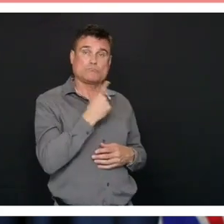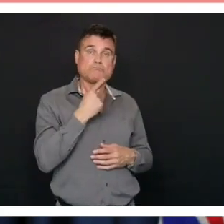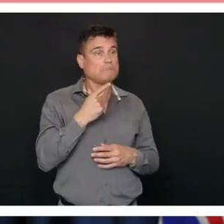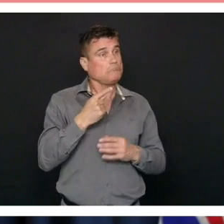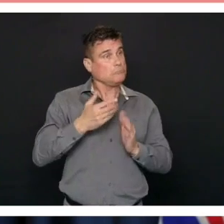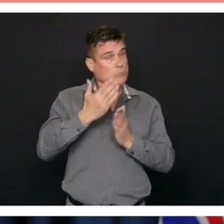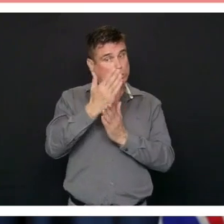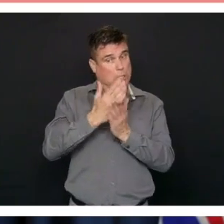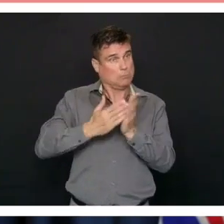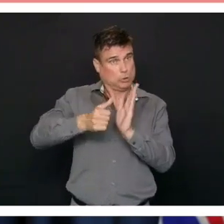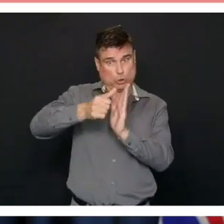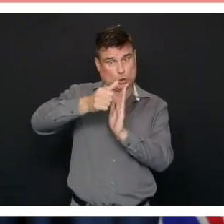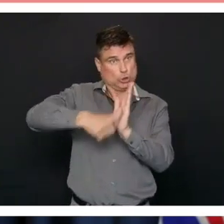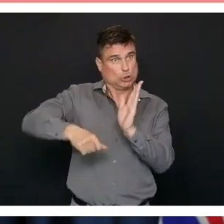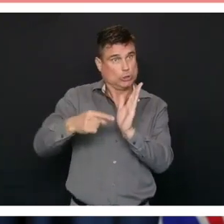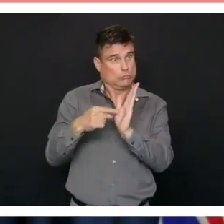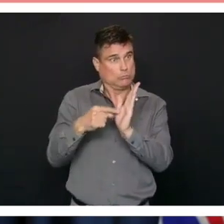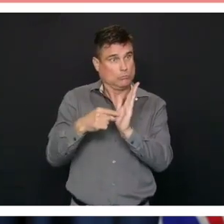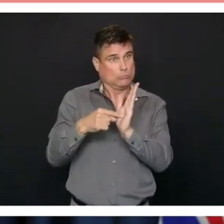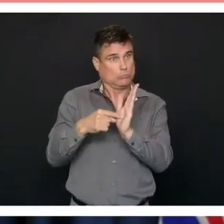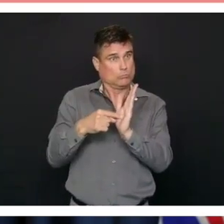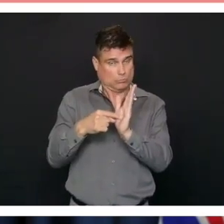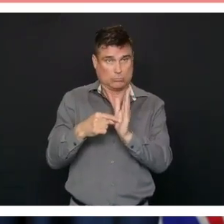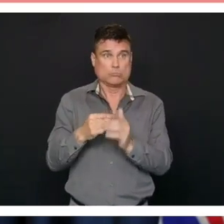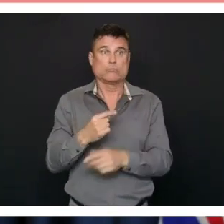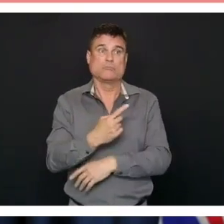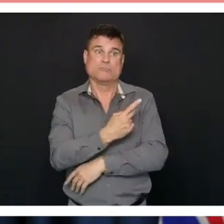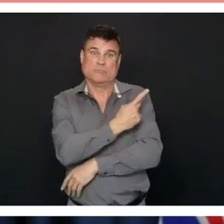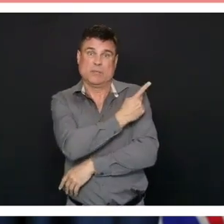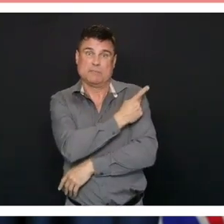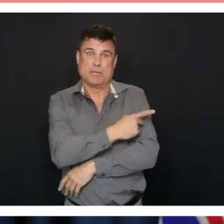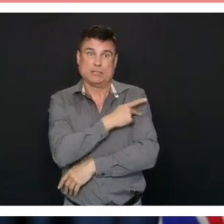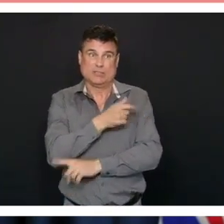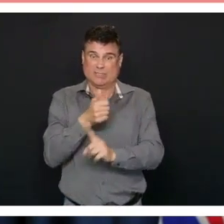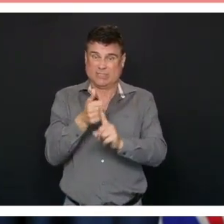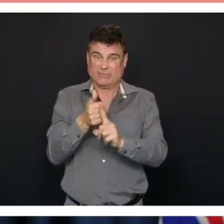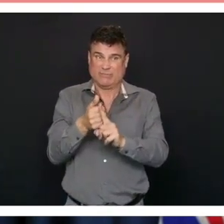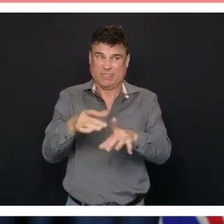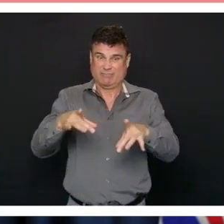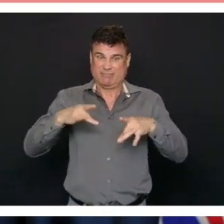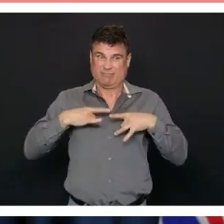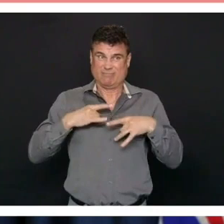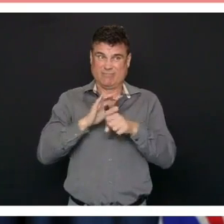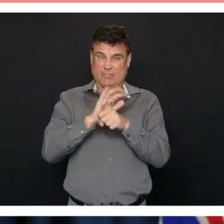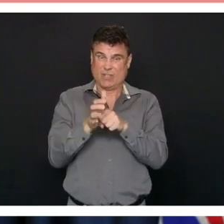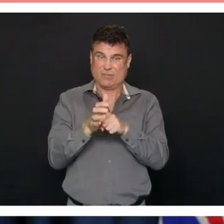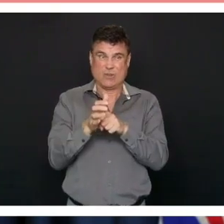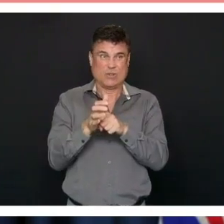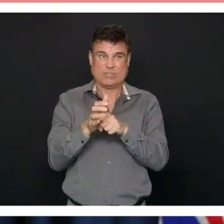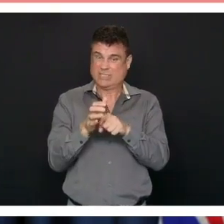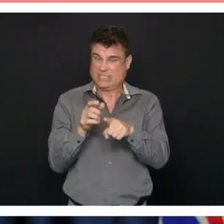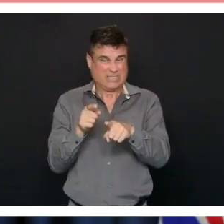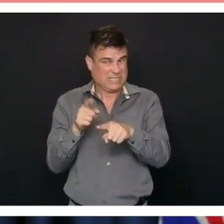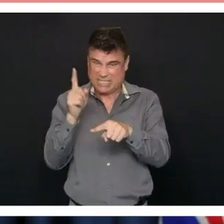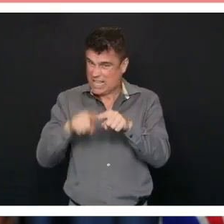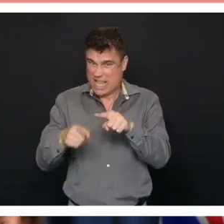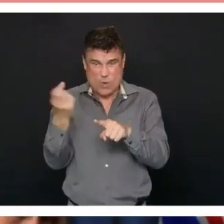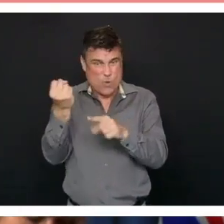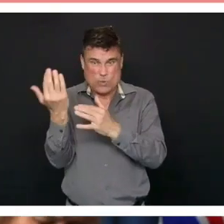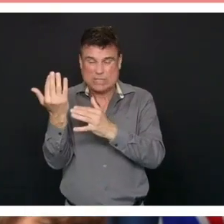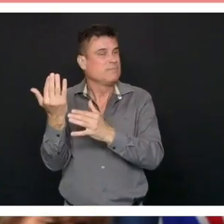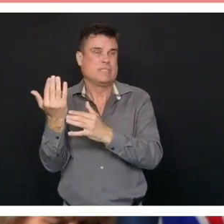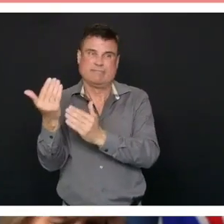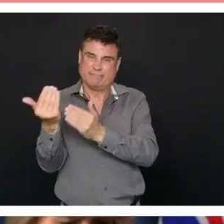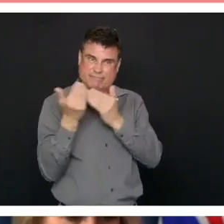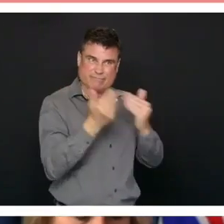even if the patient has COVID-19 but in some cases it would be cancelled. So if it does get cancelled like the person wakes up they have a